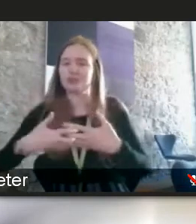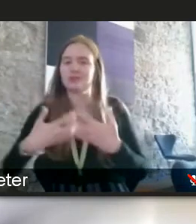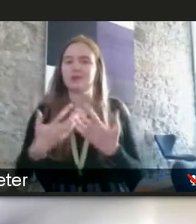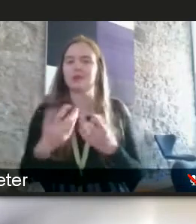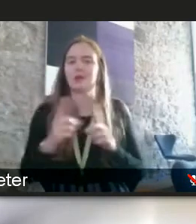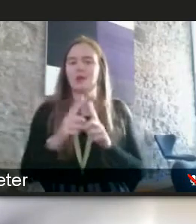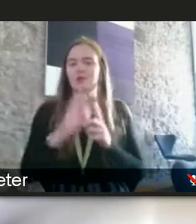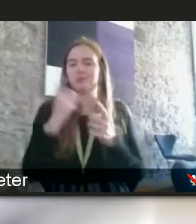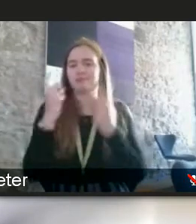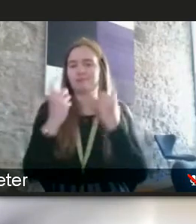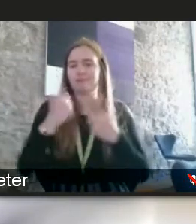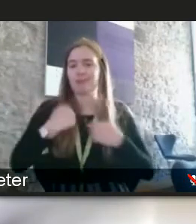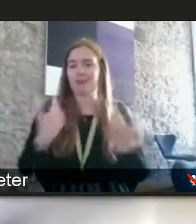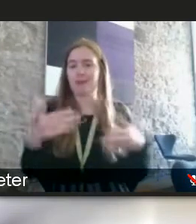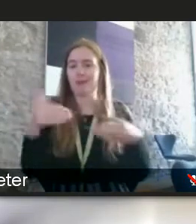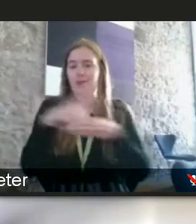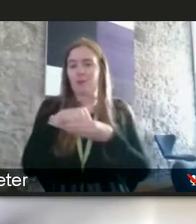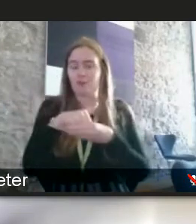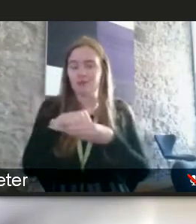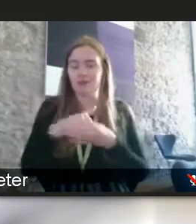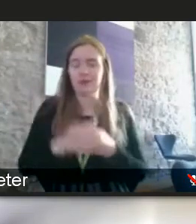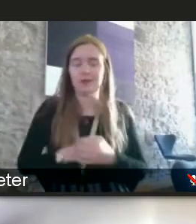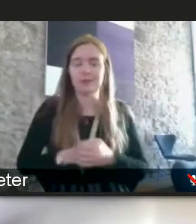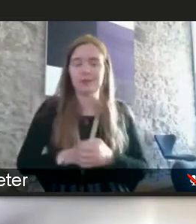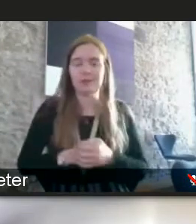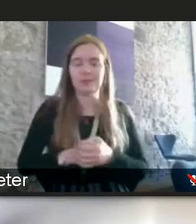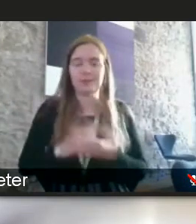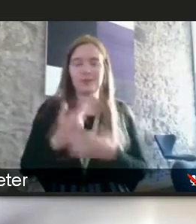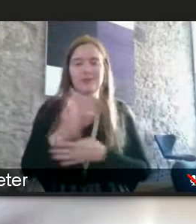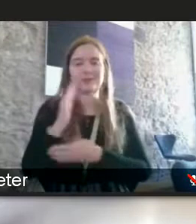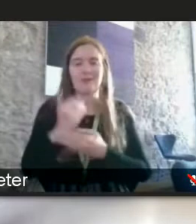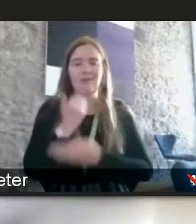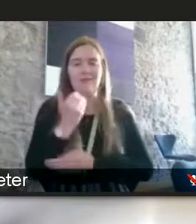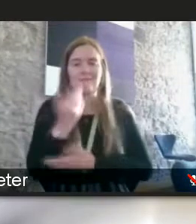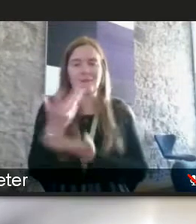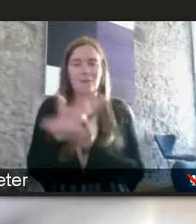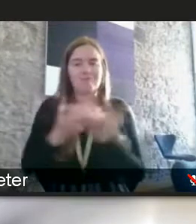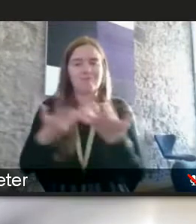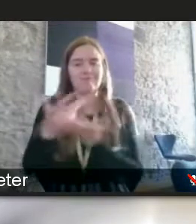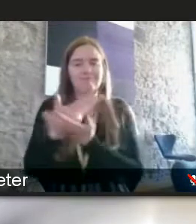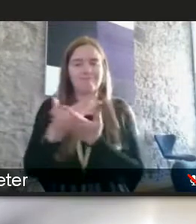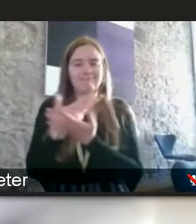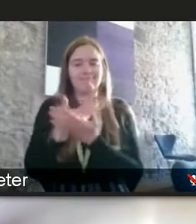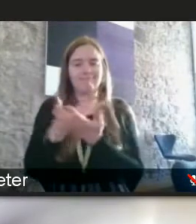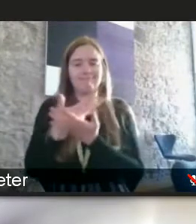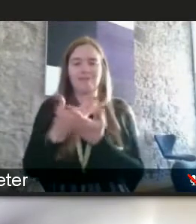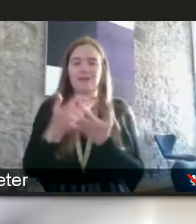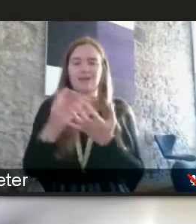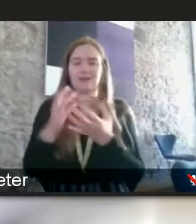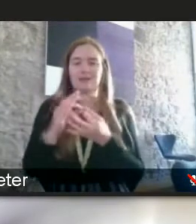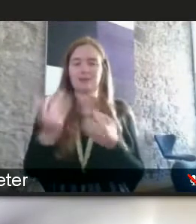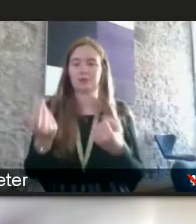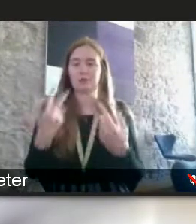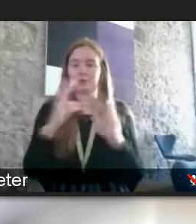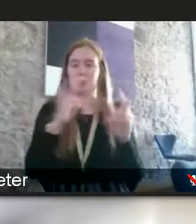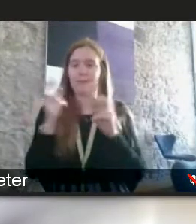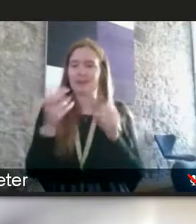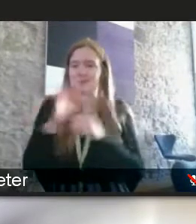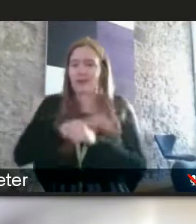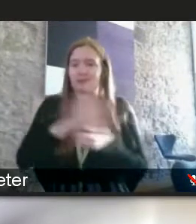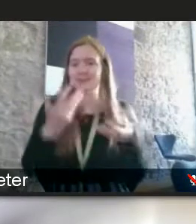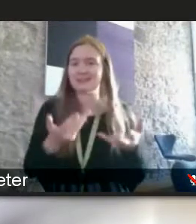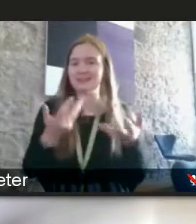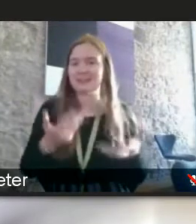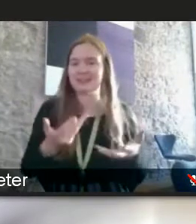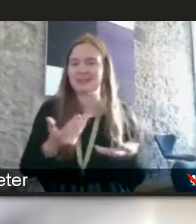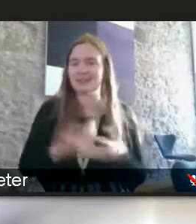i'm involved in but then i don't hear enough of a conversation around some of the you know stuff we've covered today around you know the